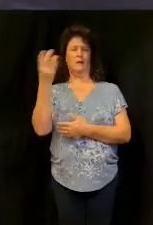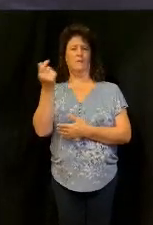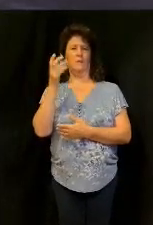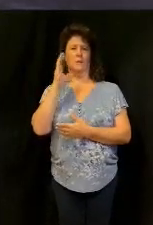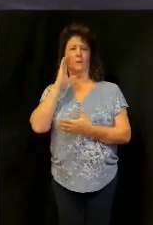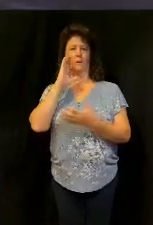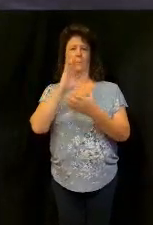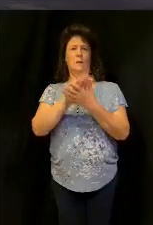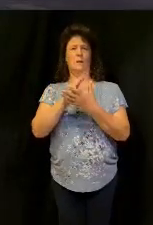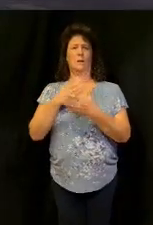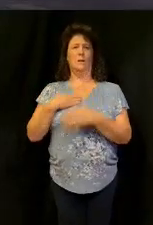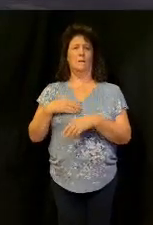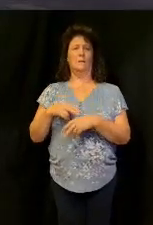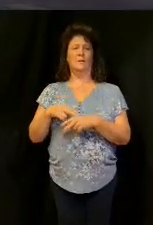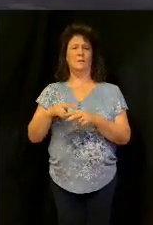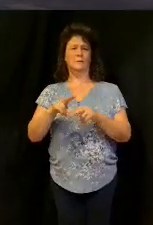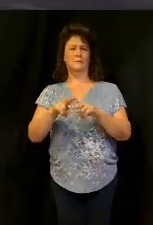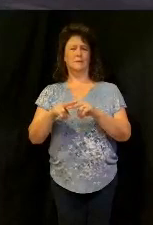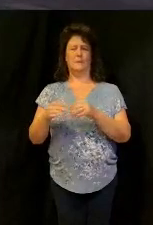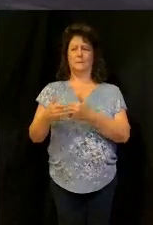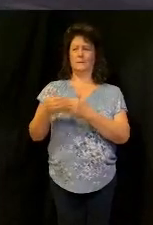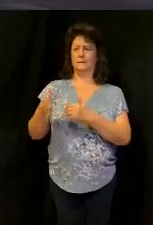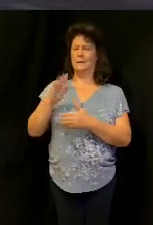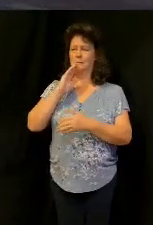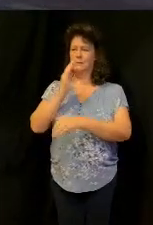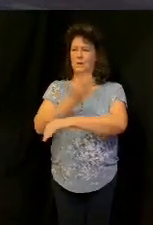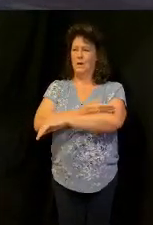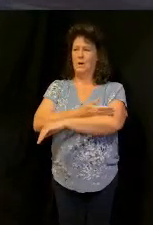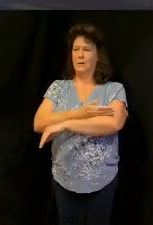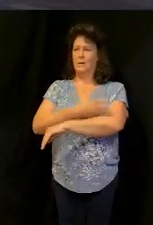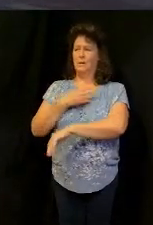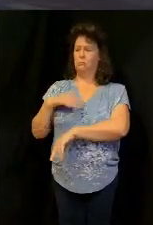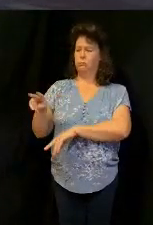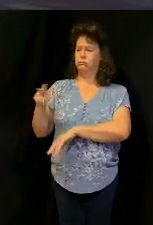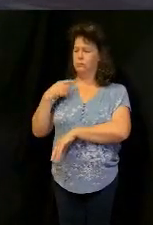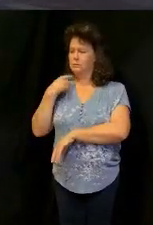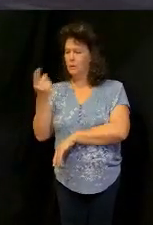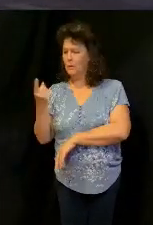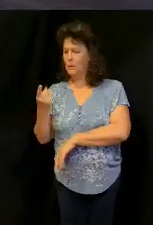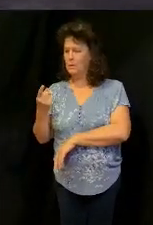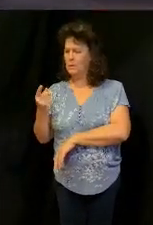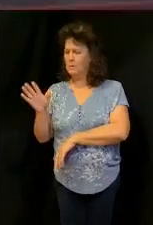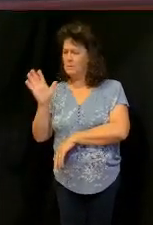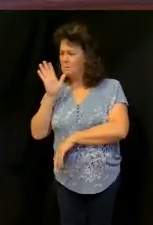told Nora I was sitting there I said man your mom is the best looking thing ever didn't I not say that